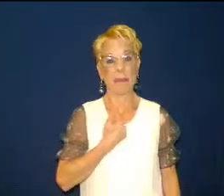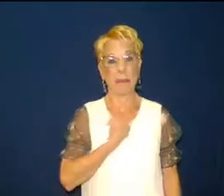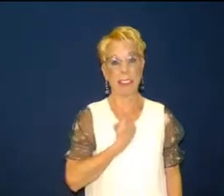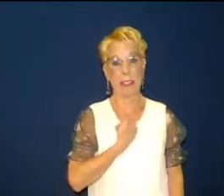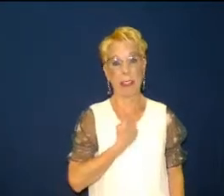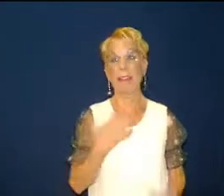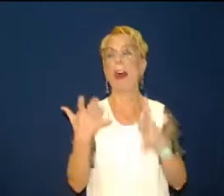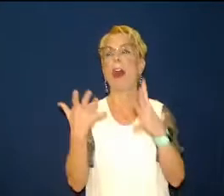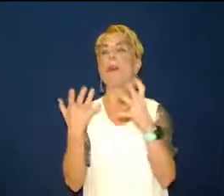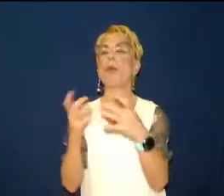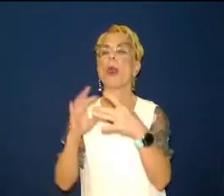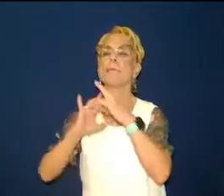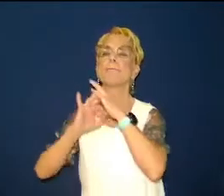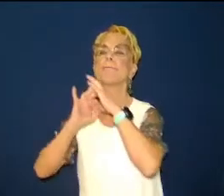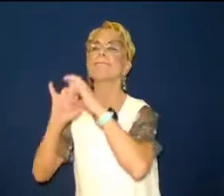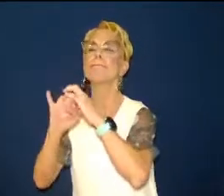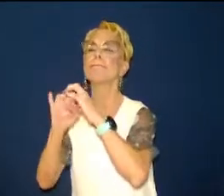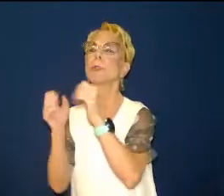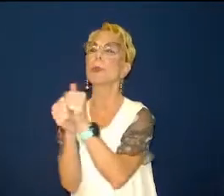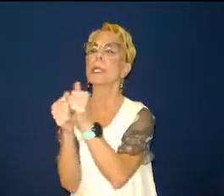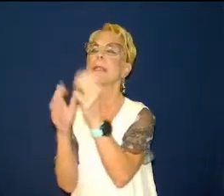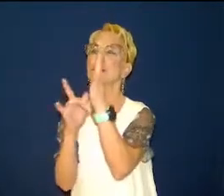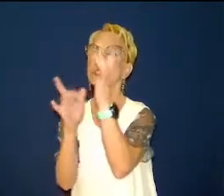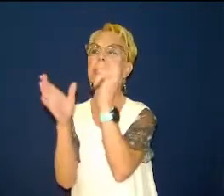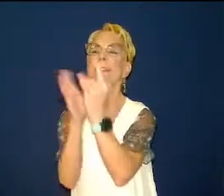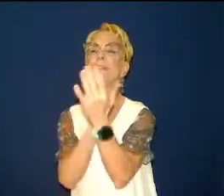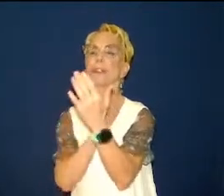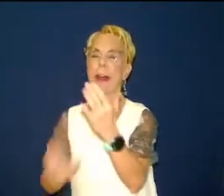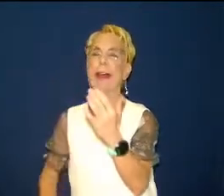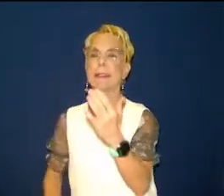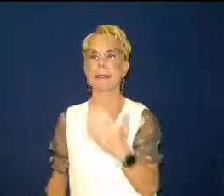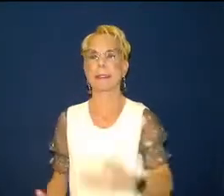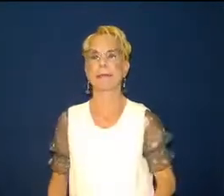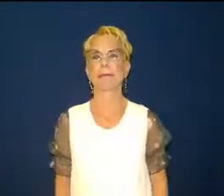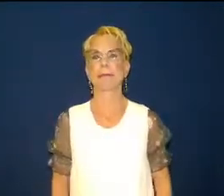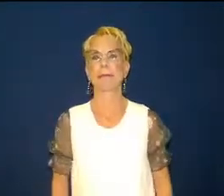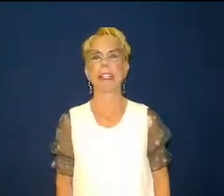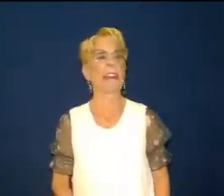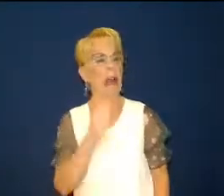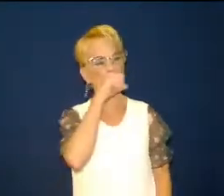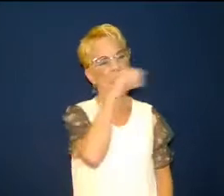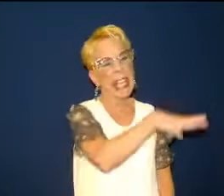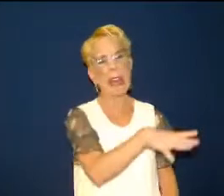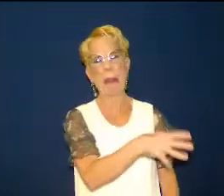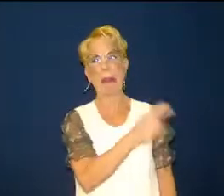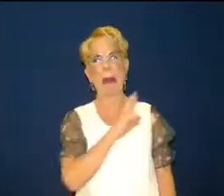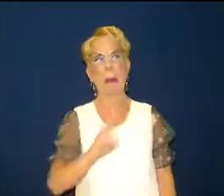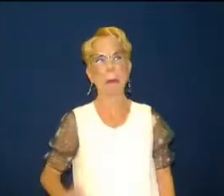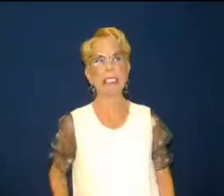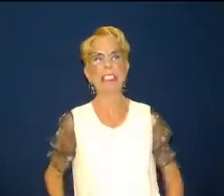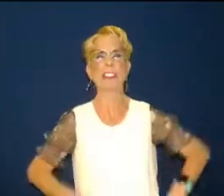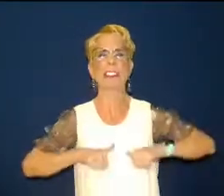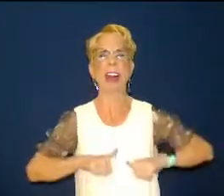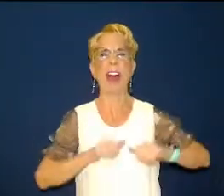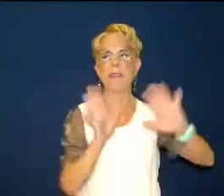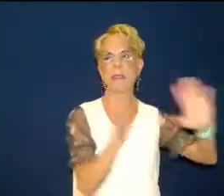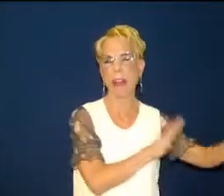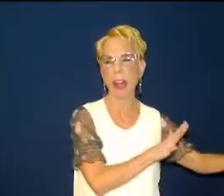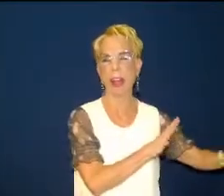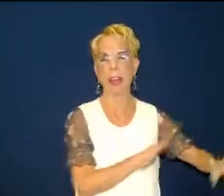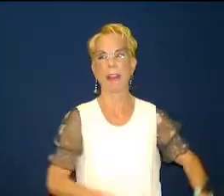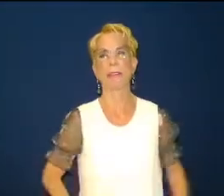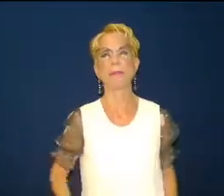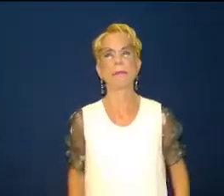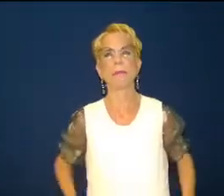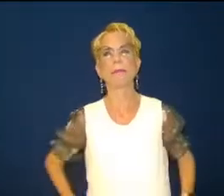every single day amen and that's what we need church and that's leads us into that next thought is religious